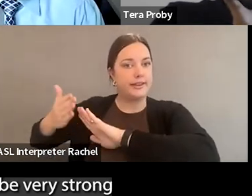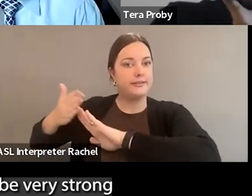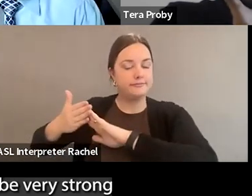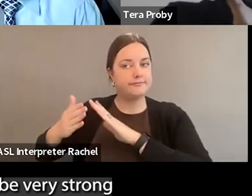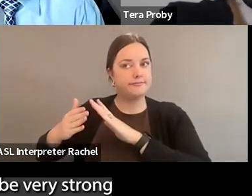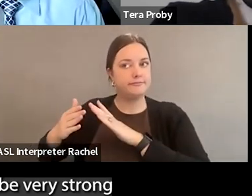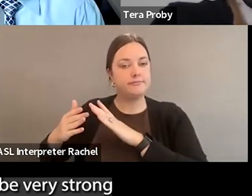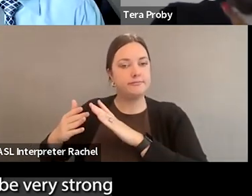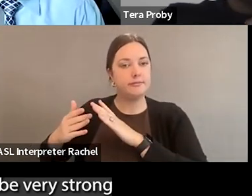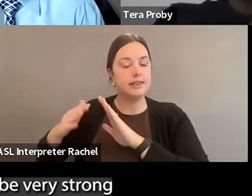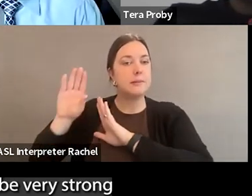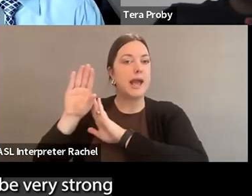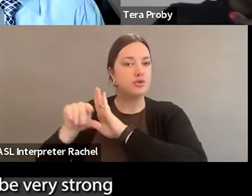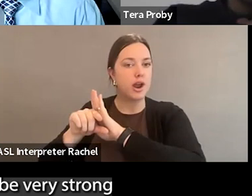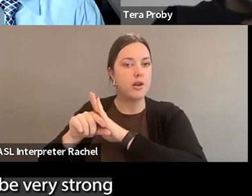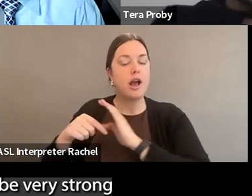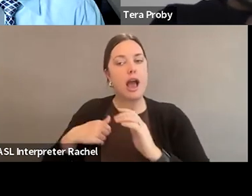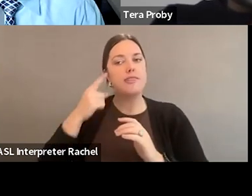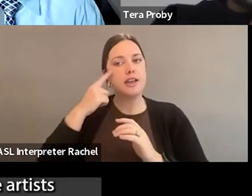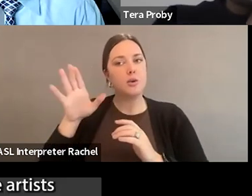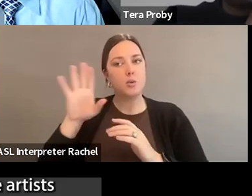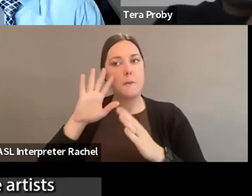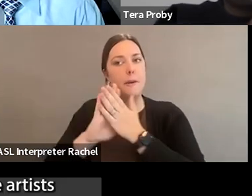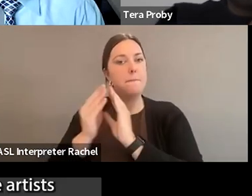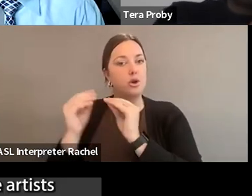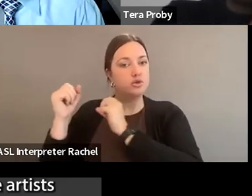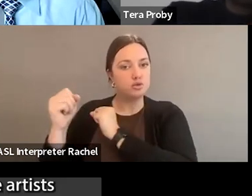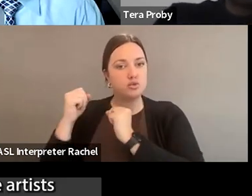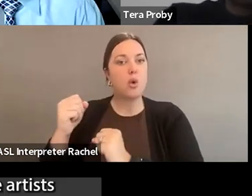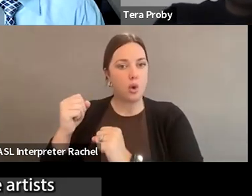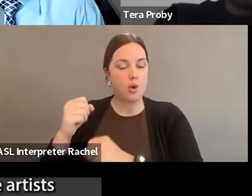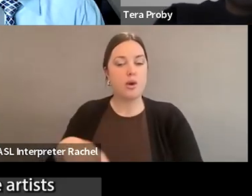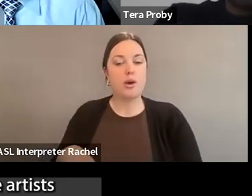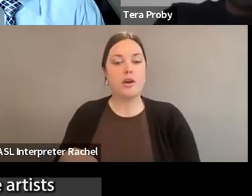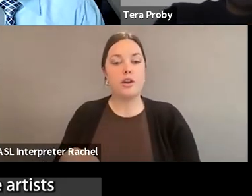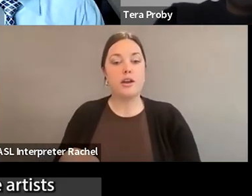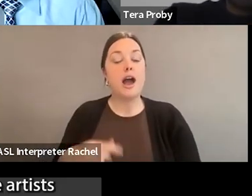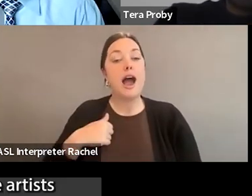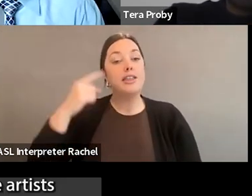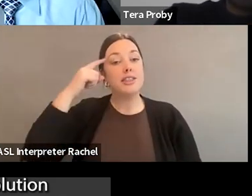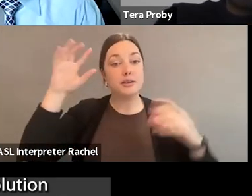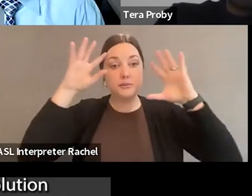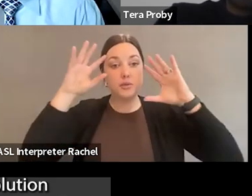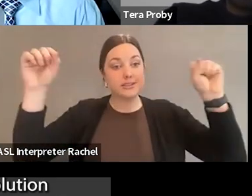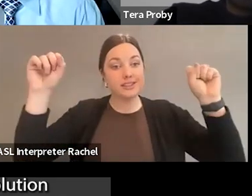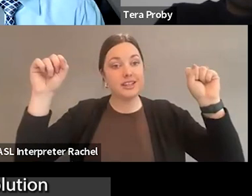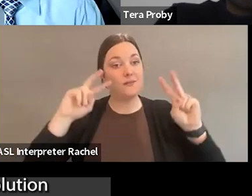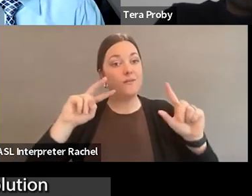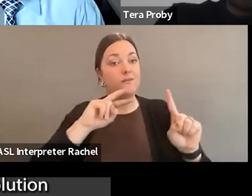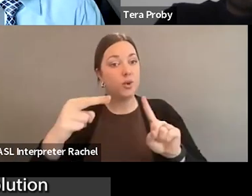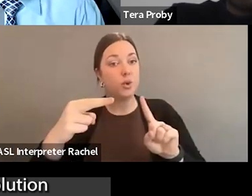think that it could be very strong on these issues. And I believe the artists, that the President does see the arts as